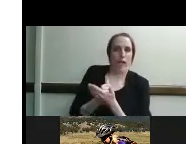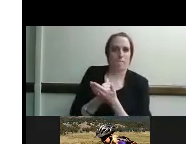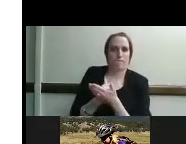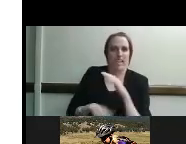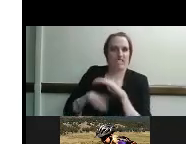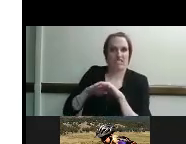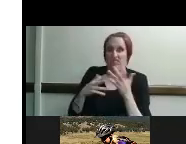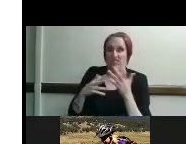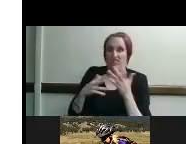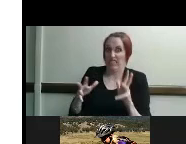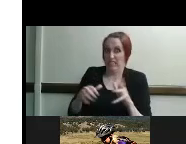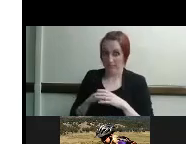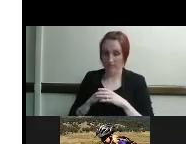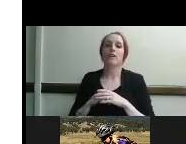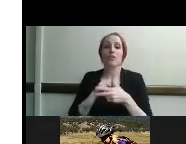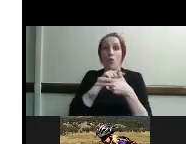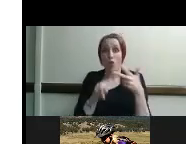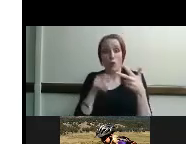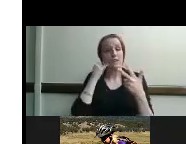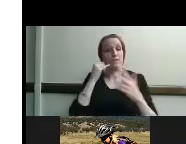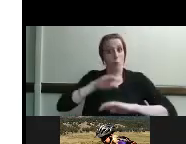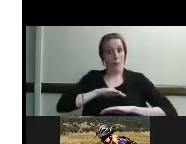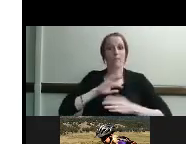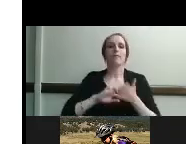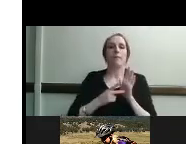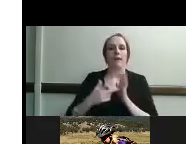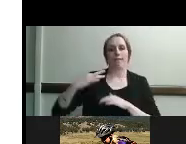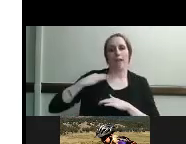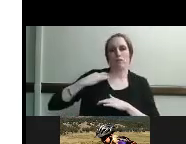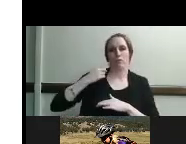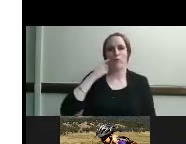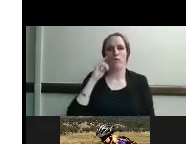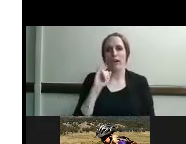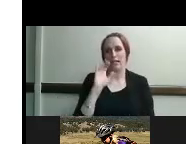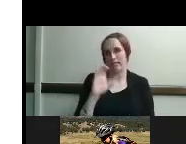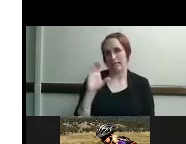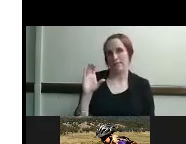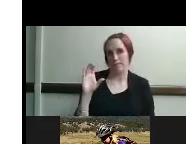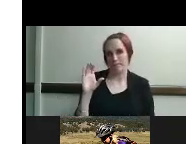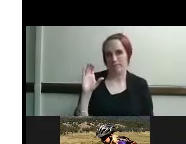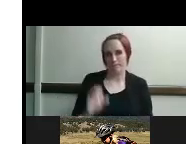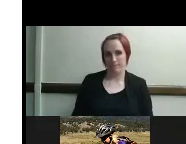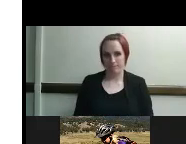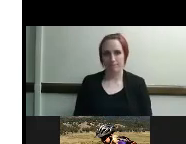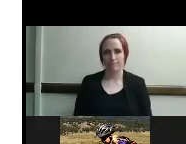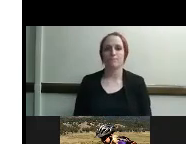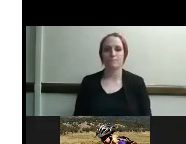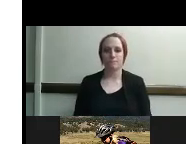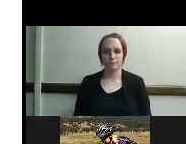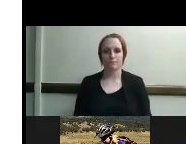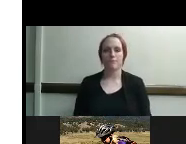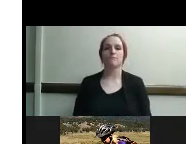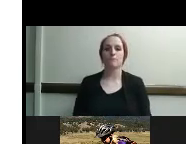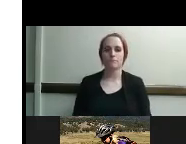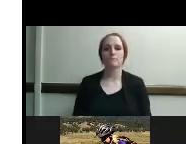and meeting the income criteria those requirements must be met for an individual to qualify for I can